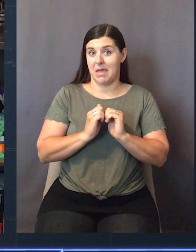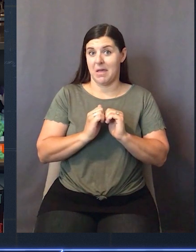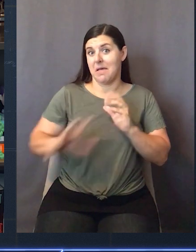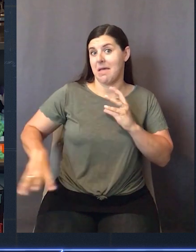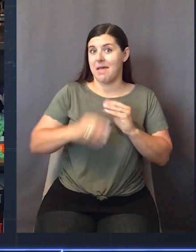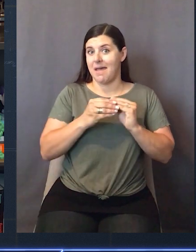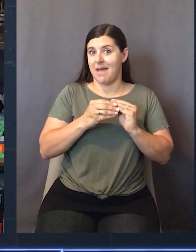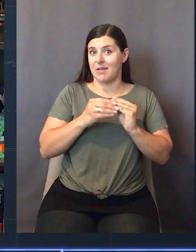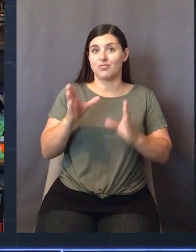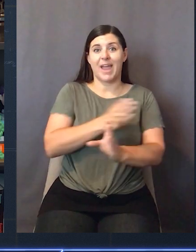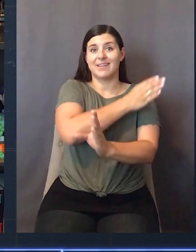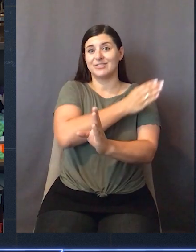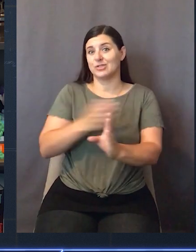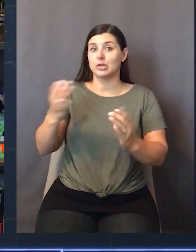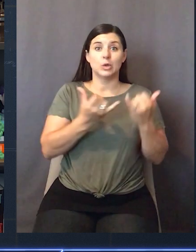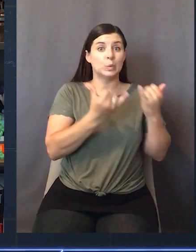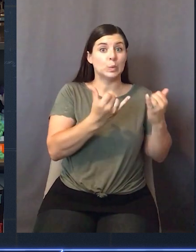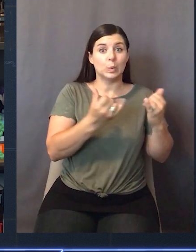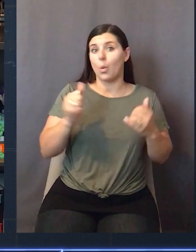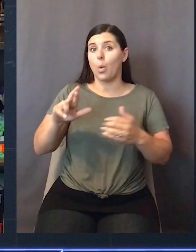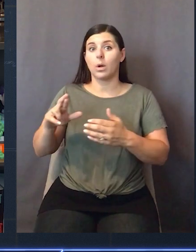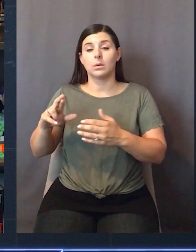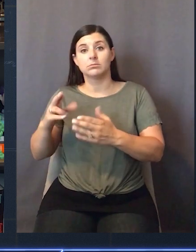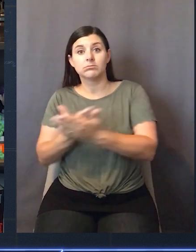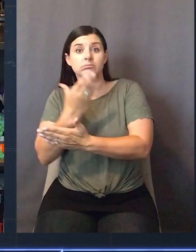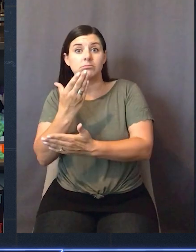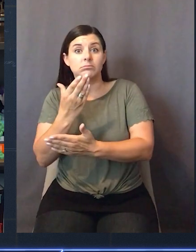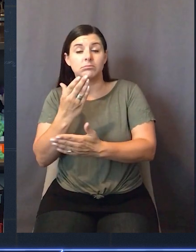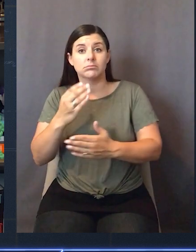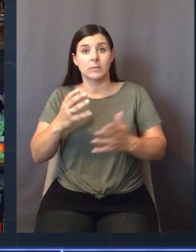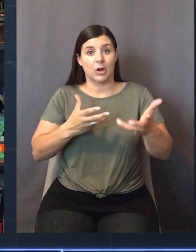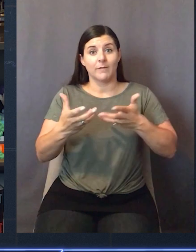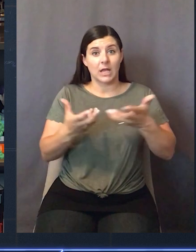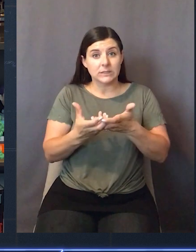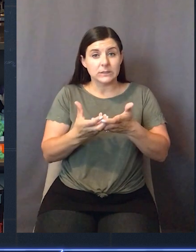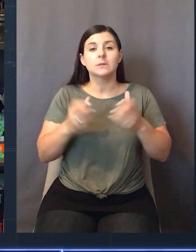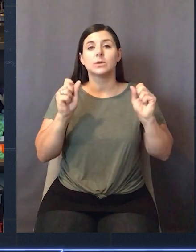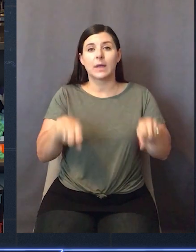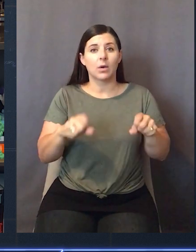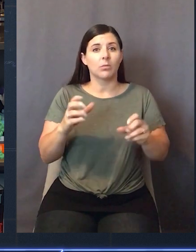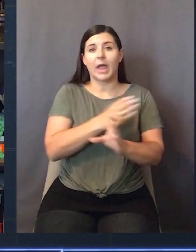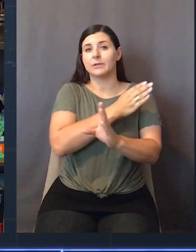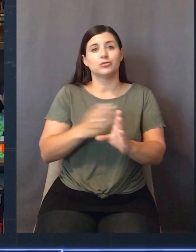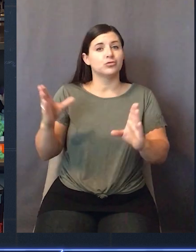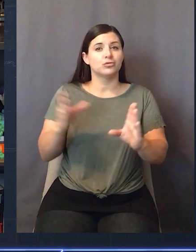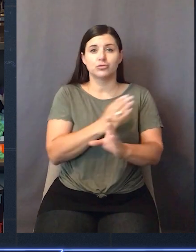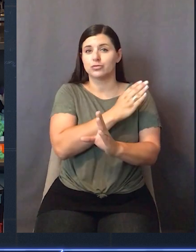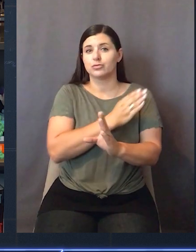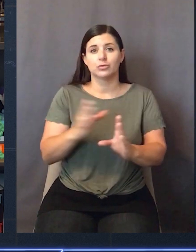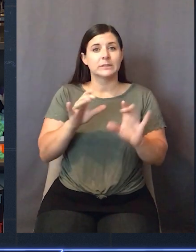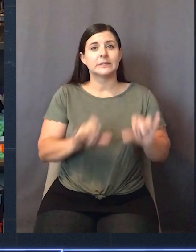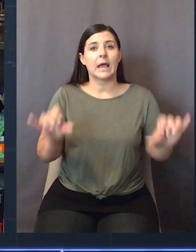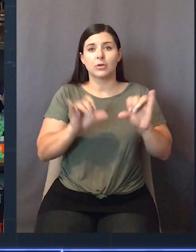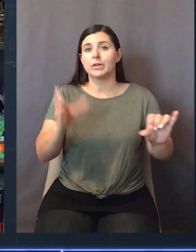You can add this range to a new or to an existing network interface. So the IP addresses are always in a contiguous range, and you use